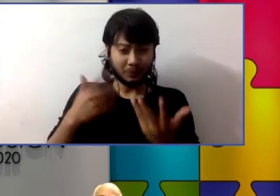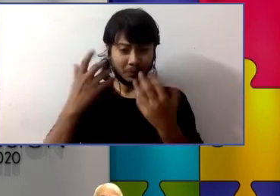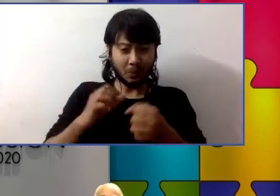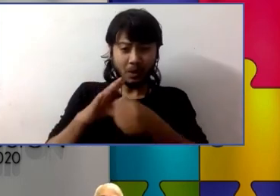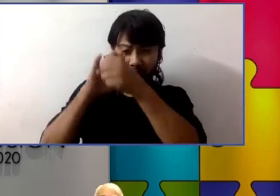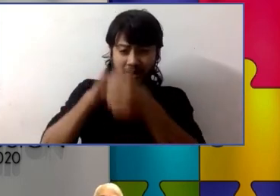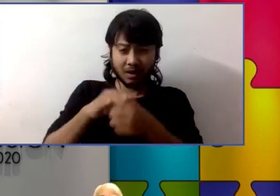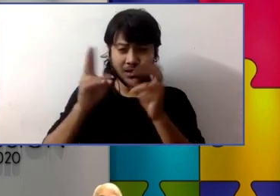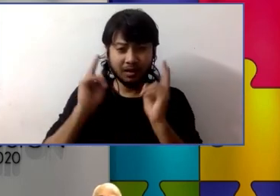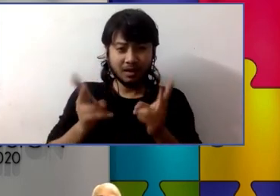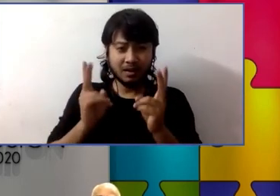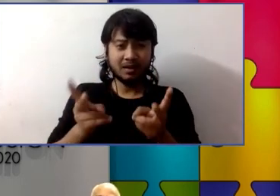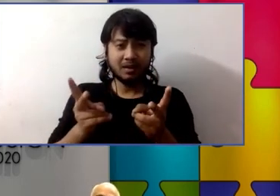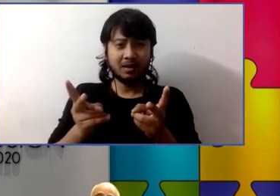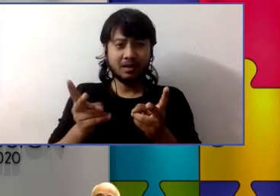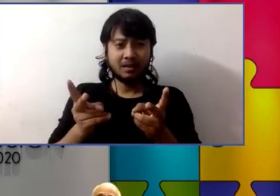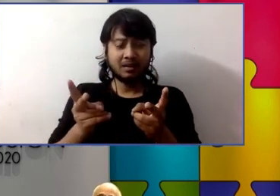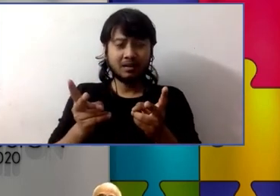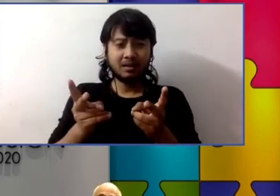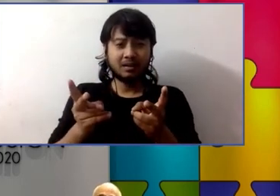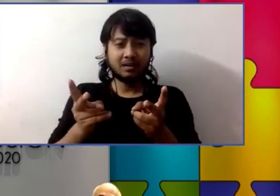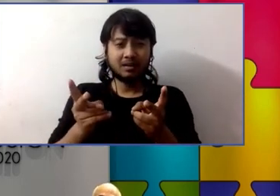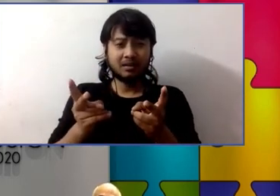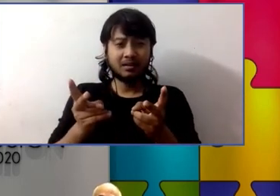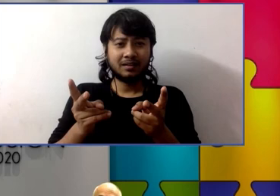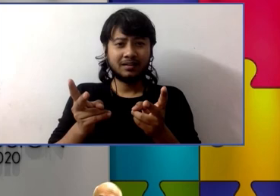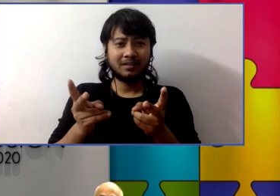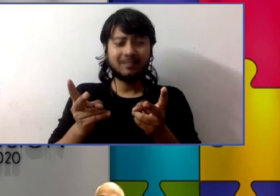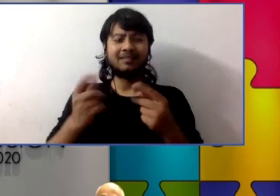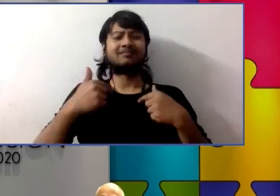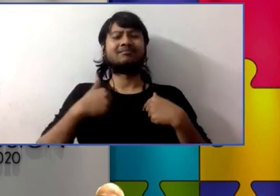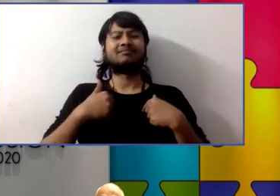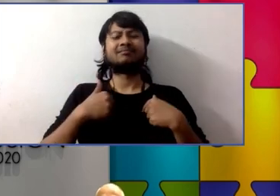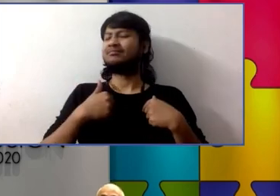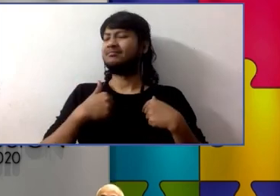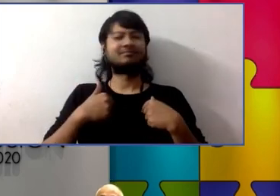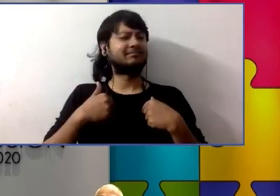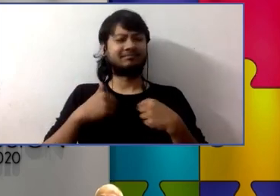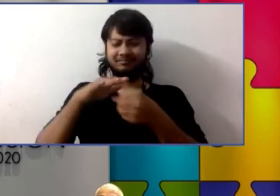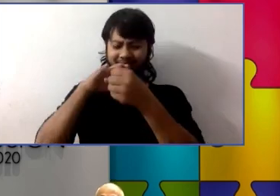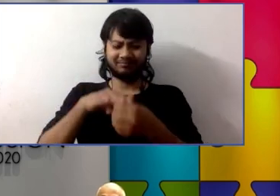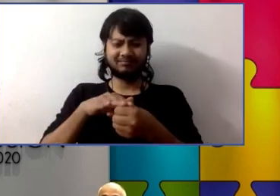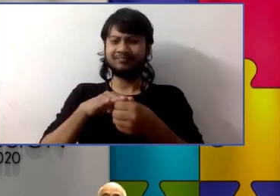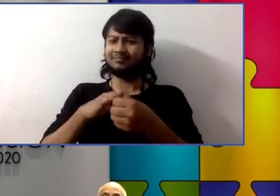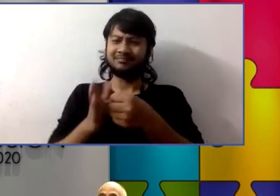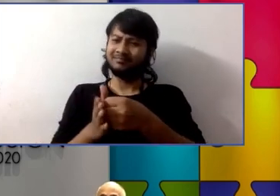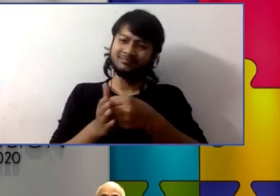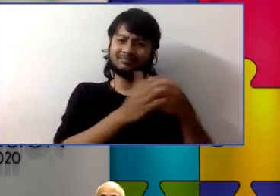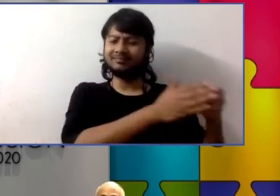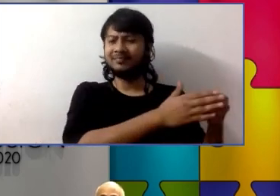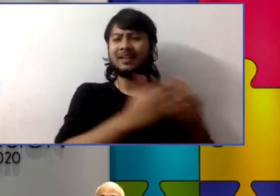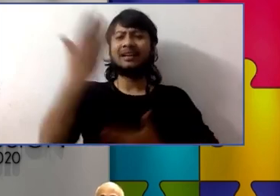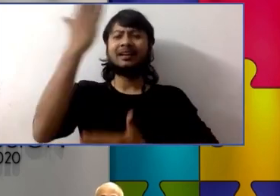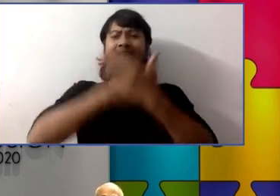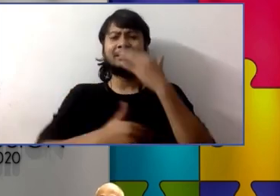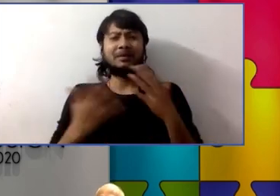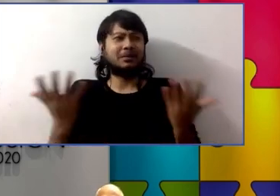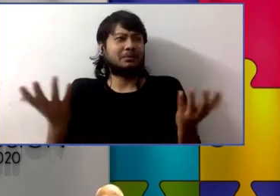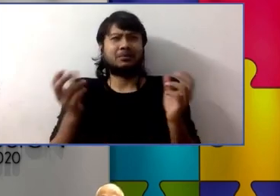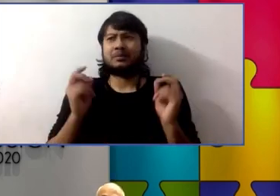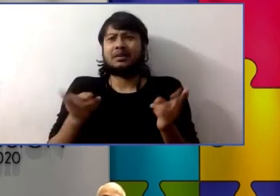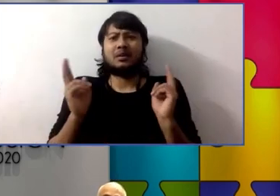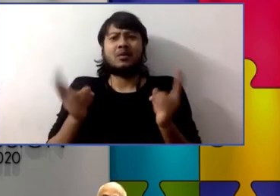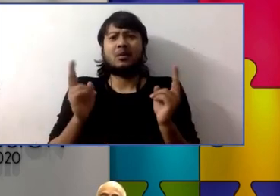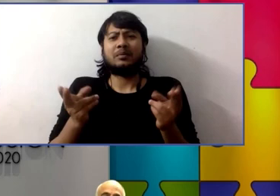i would maintain that i want them to grow up in a world where disability is seen as a normal part of the world where disability